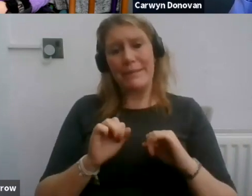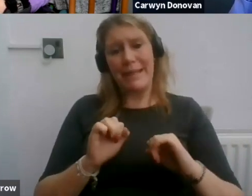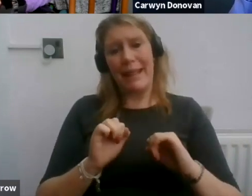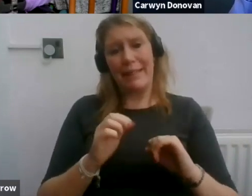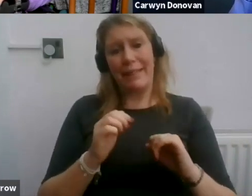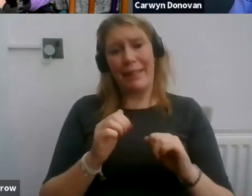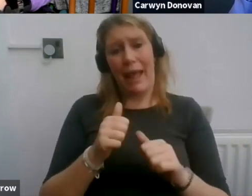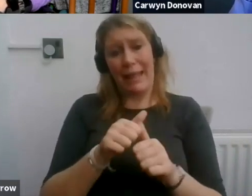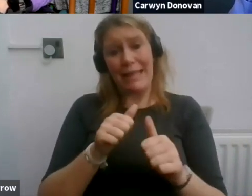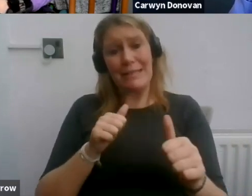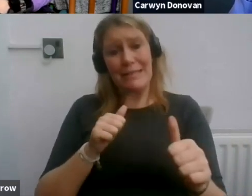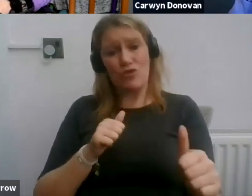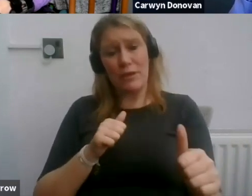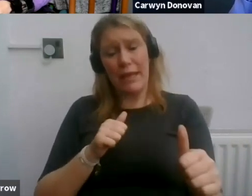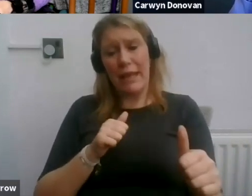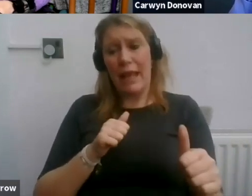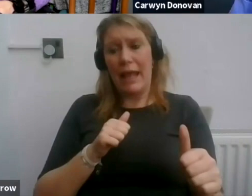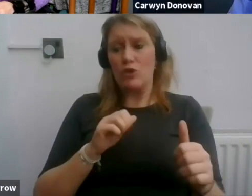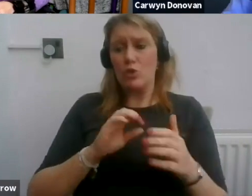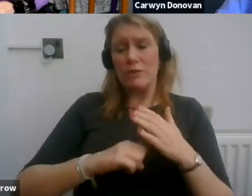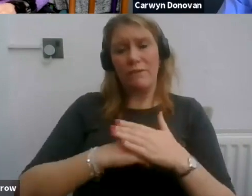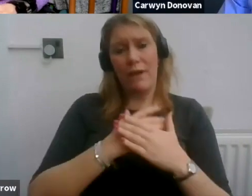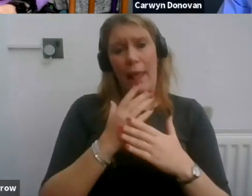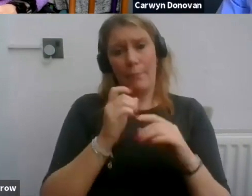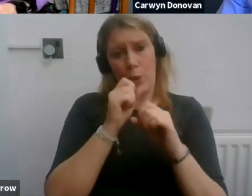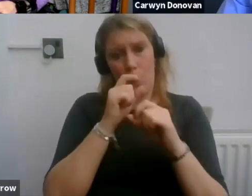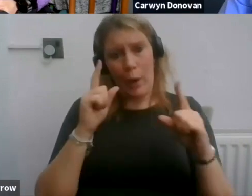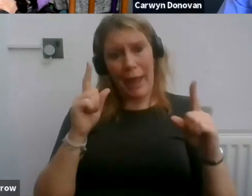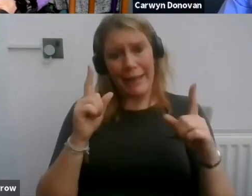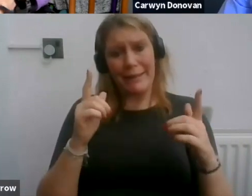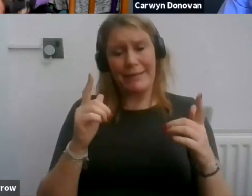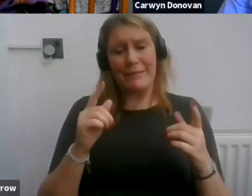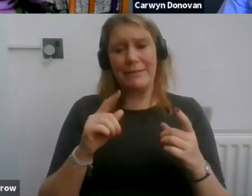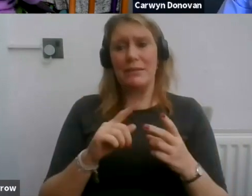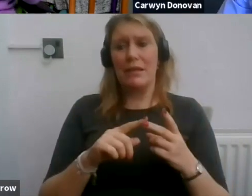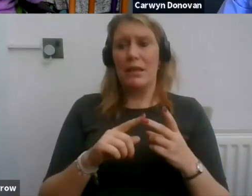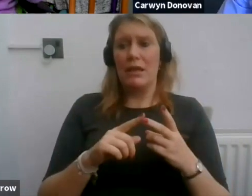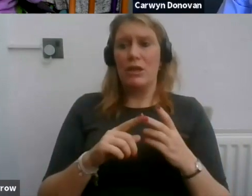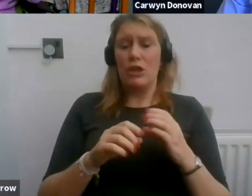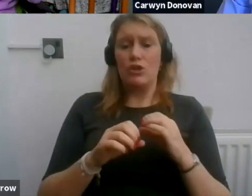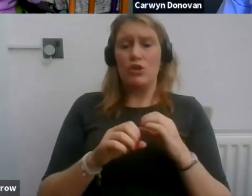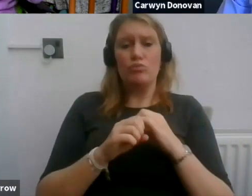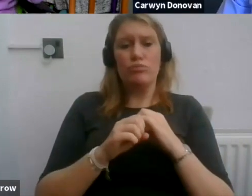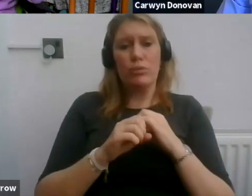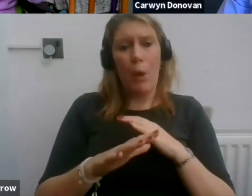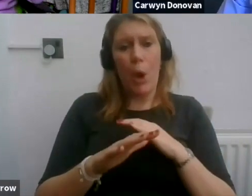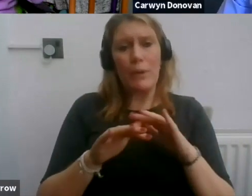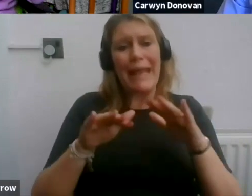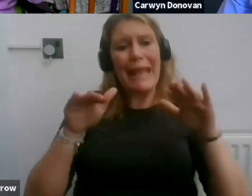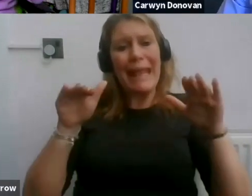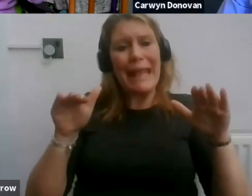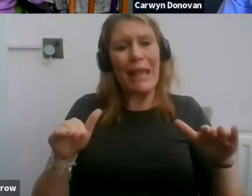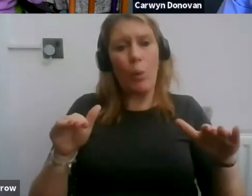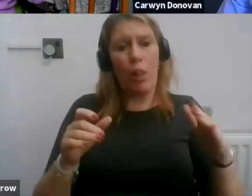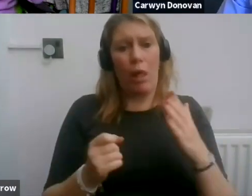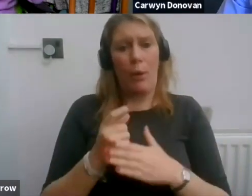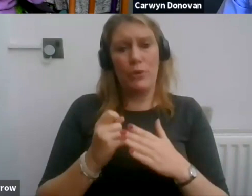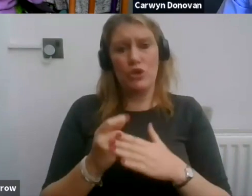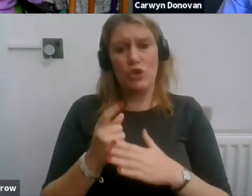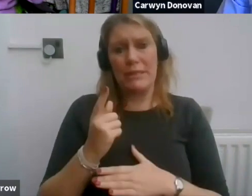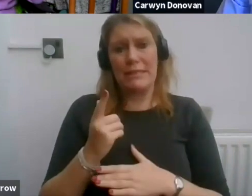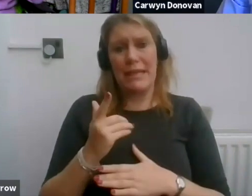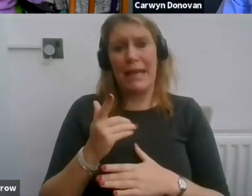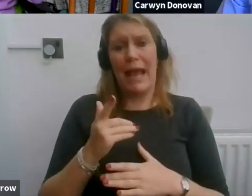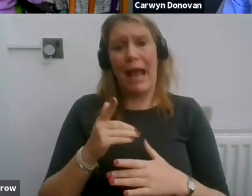awareness around disability, to promote equal opportunity, and to combat discrimination.